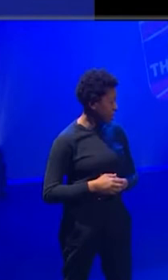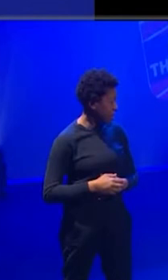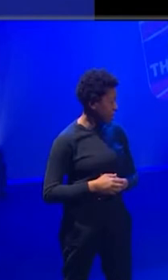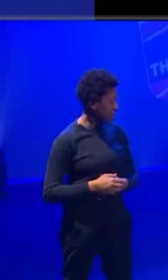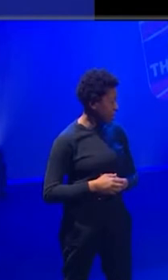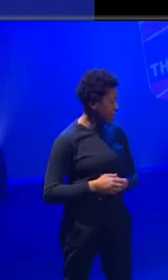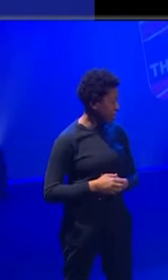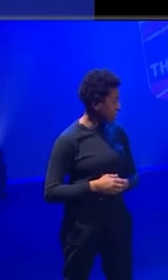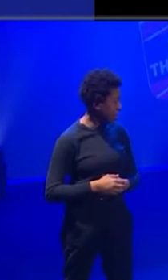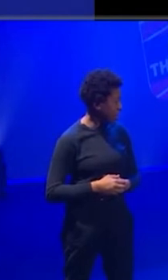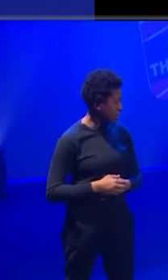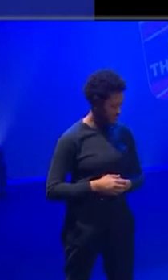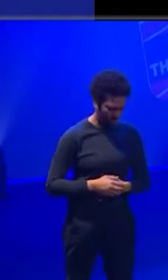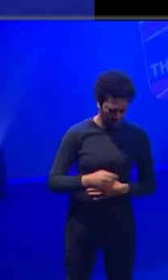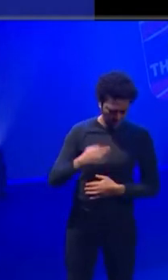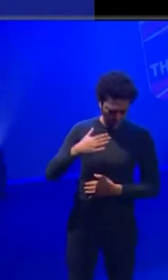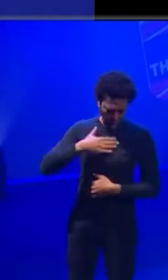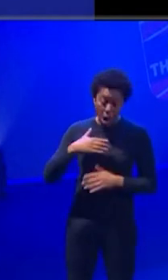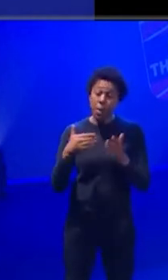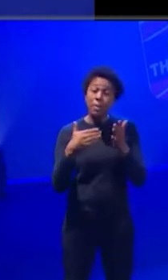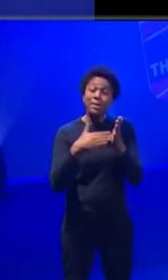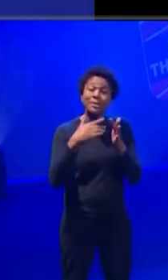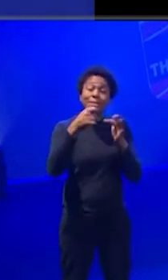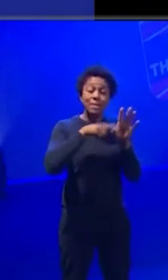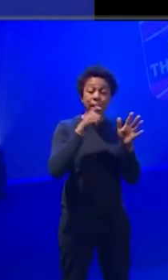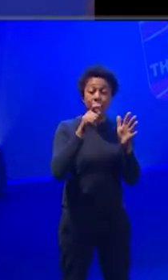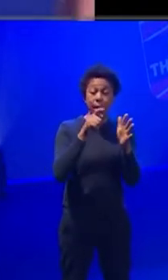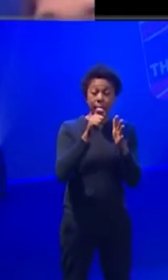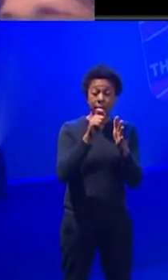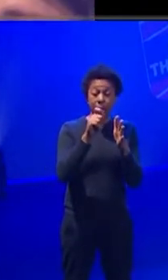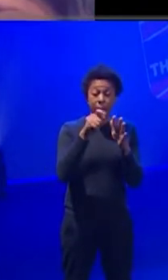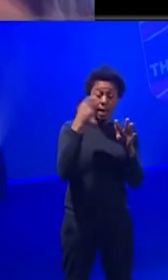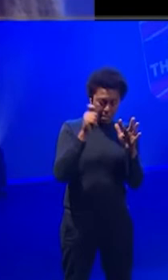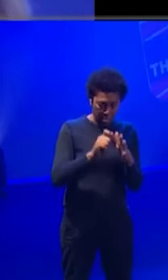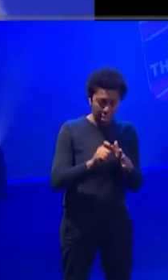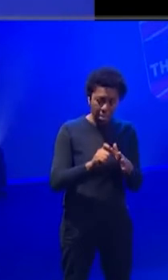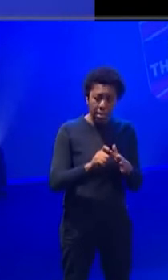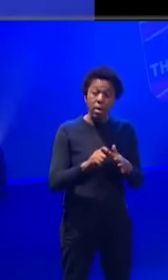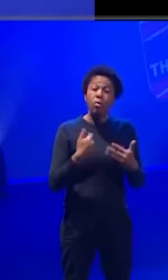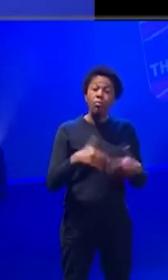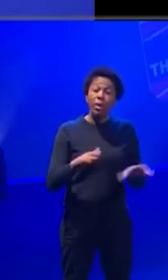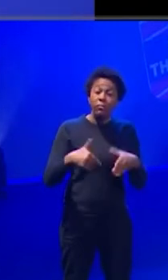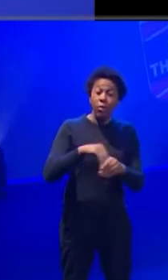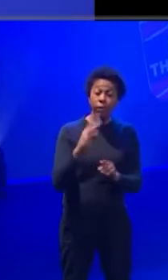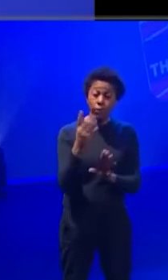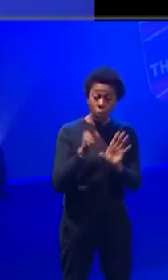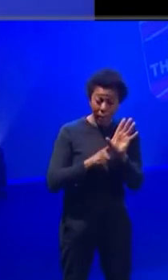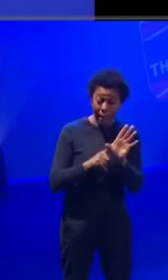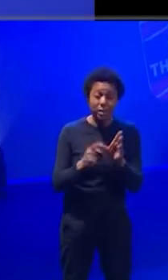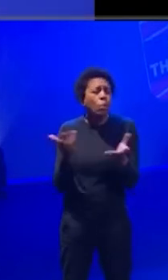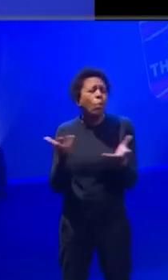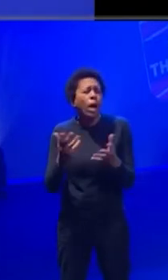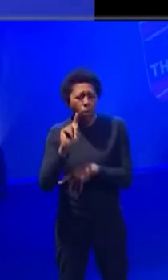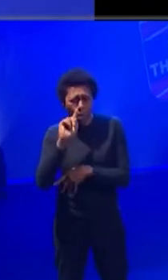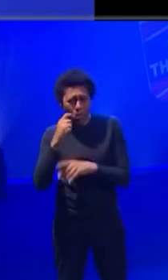going. Okay, I'm Zeynep, I'm also on the Youth Forum. I've been part of them for four years. If you haven't checked out Mousetrap, do check out